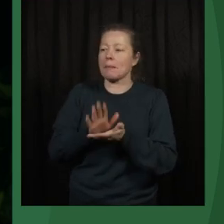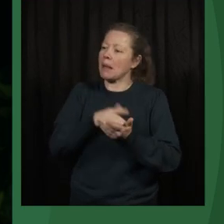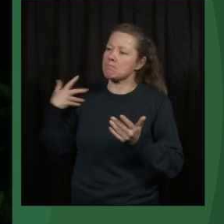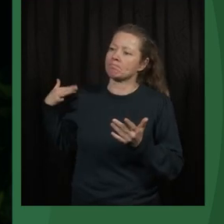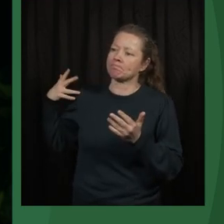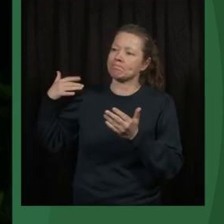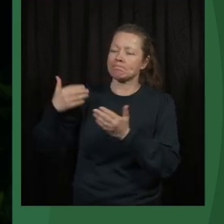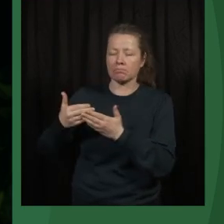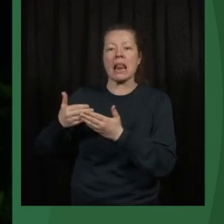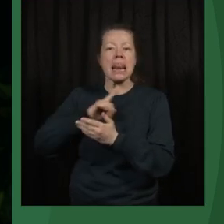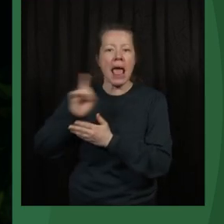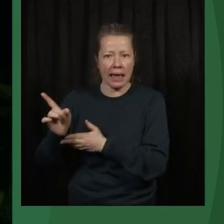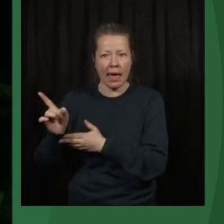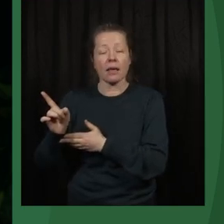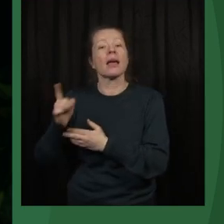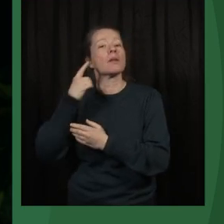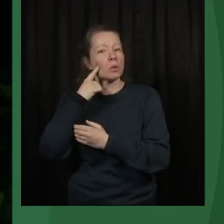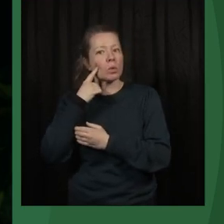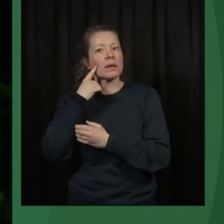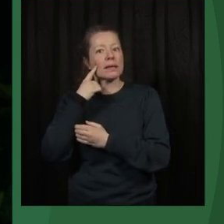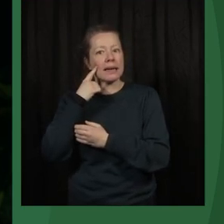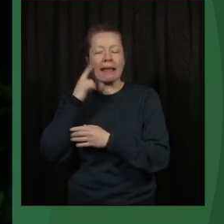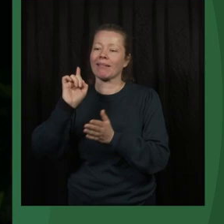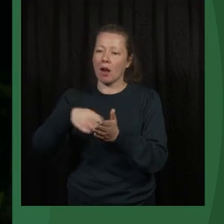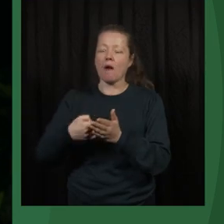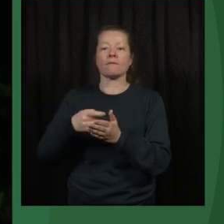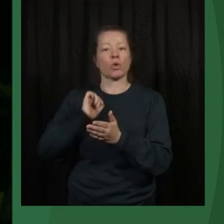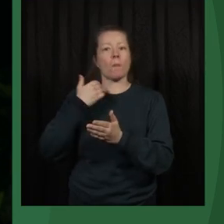I think that's a prerequisite for success.